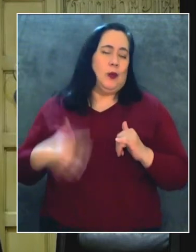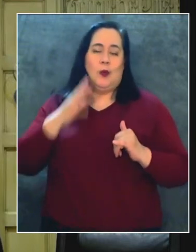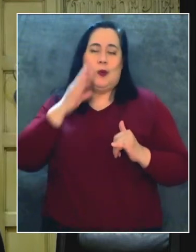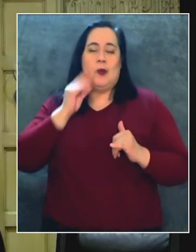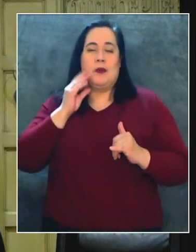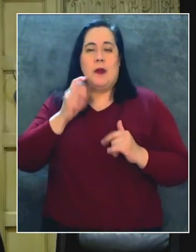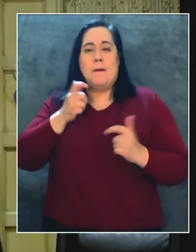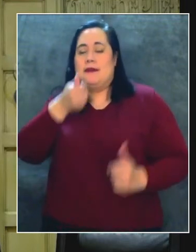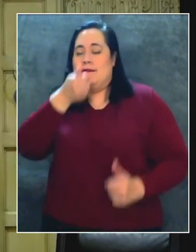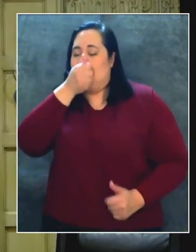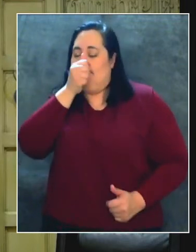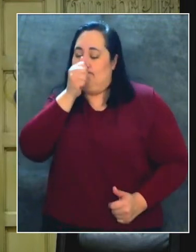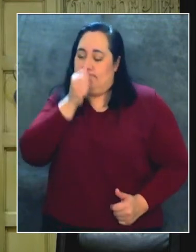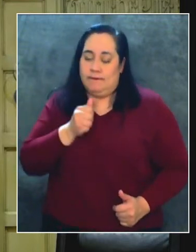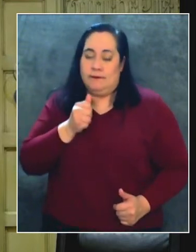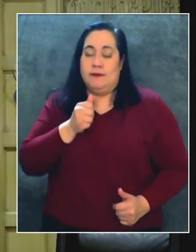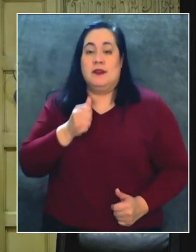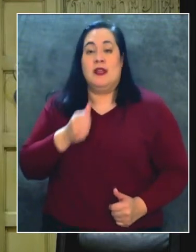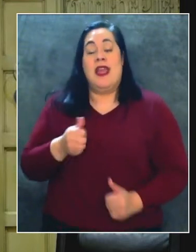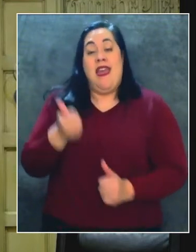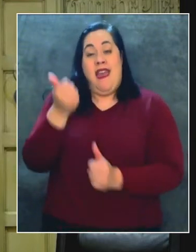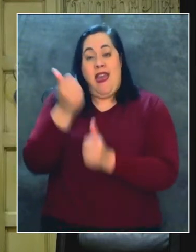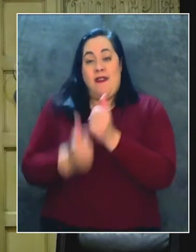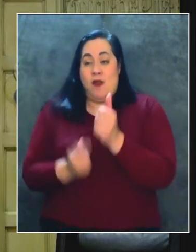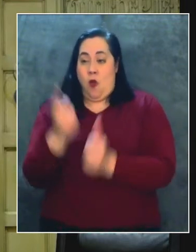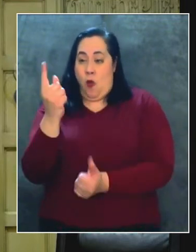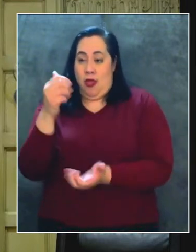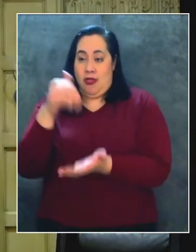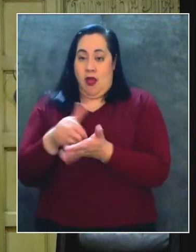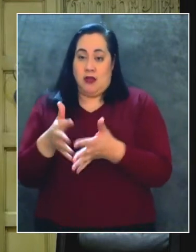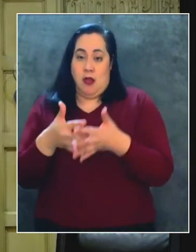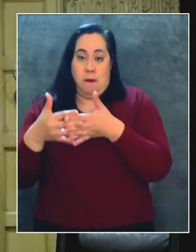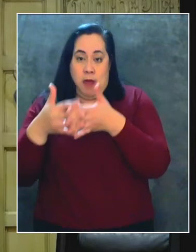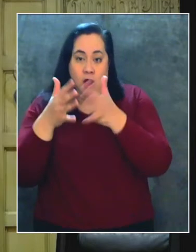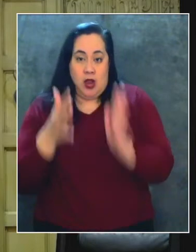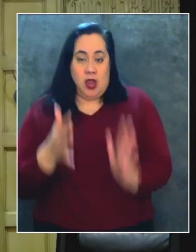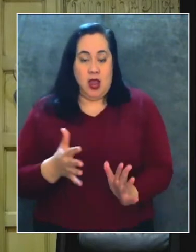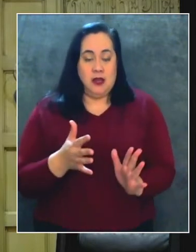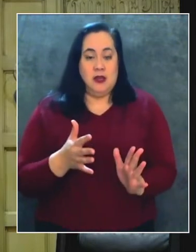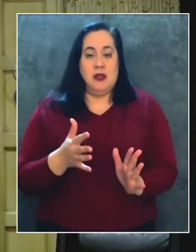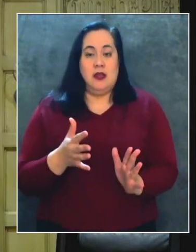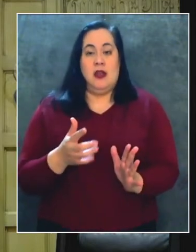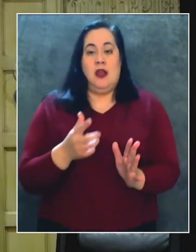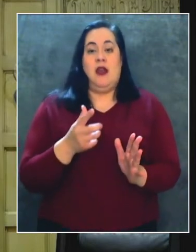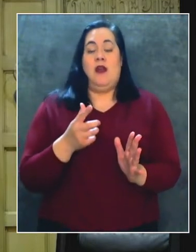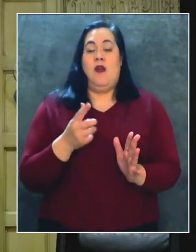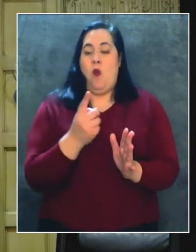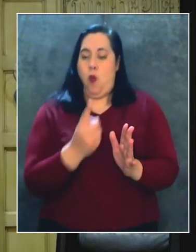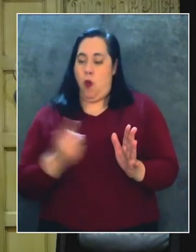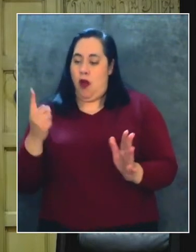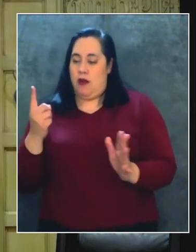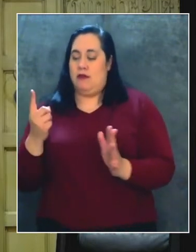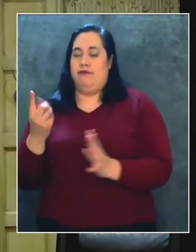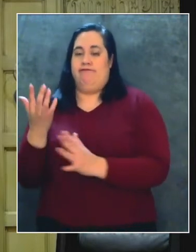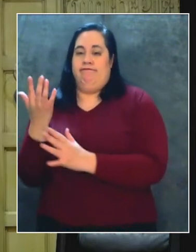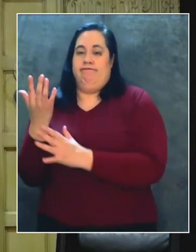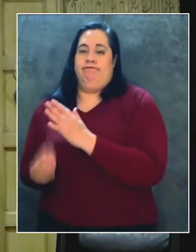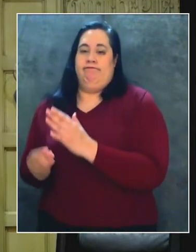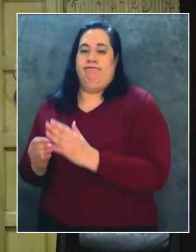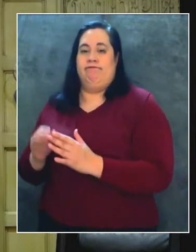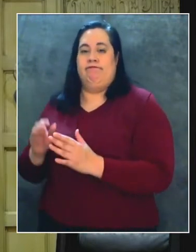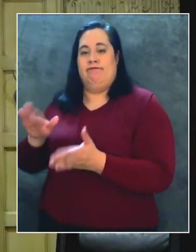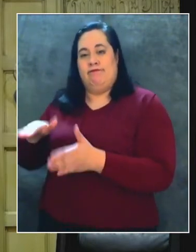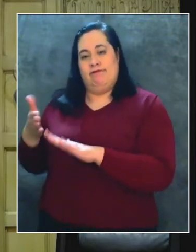One among the 1 Americans have lost their lives due to COVID-19.